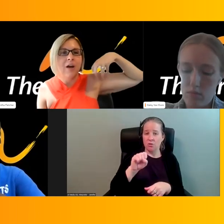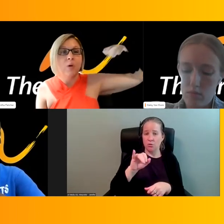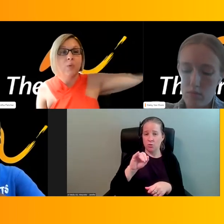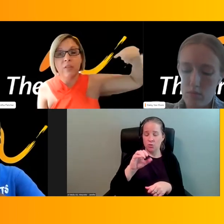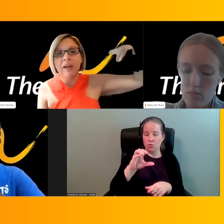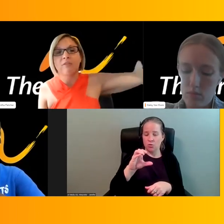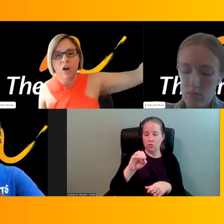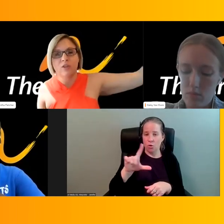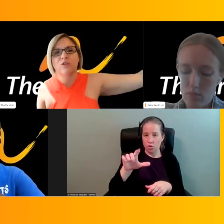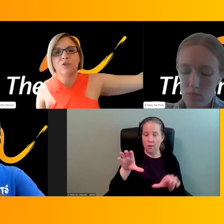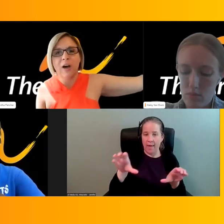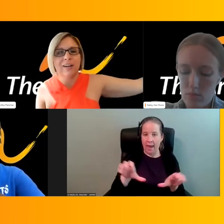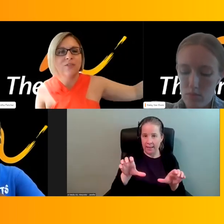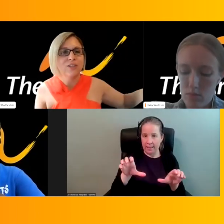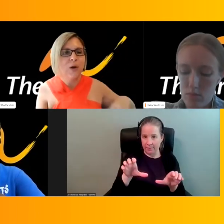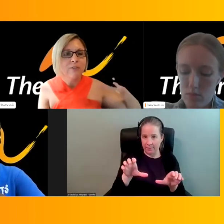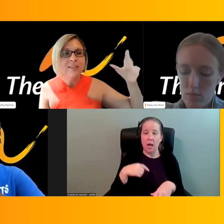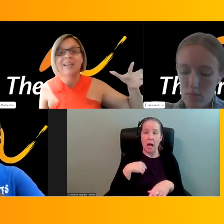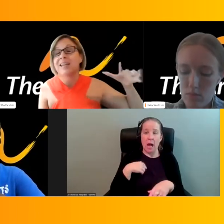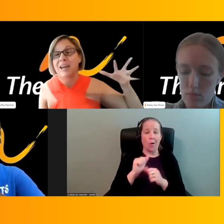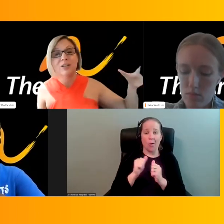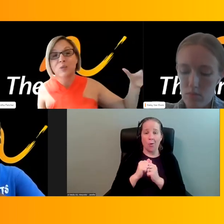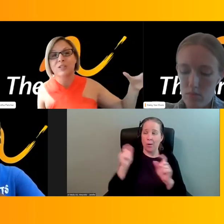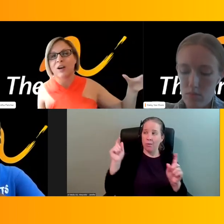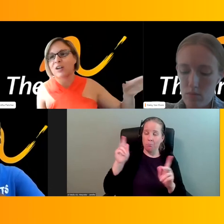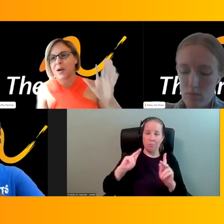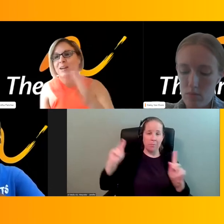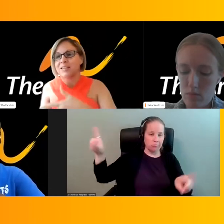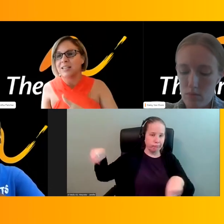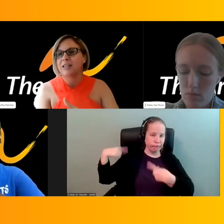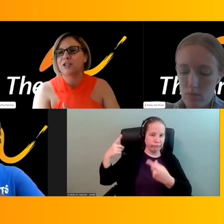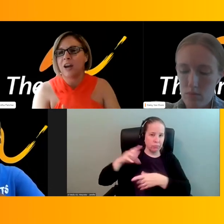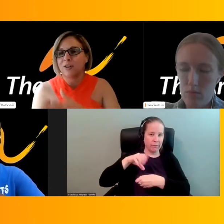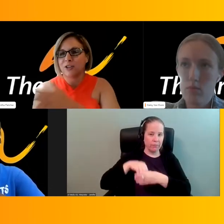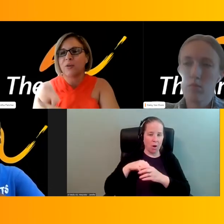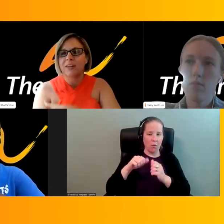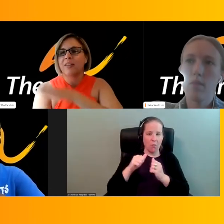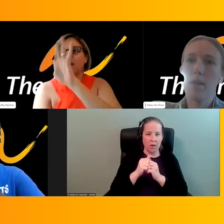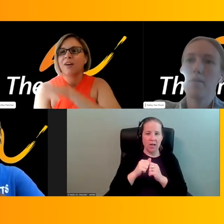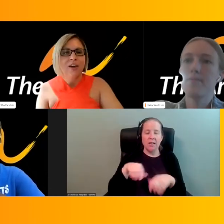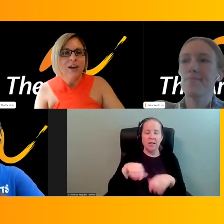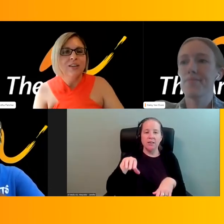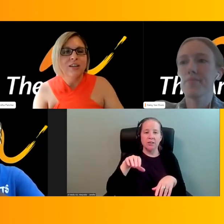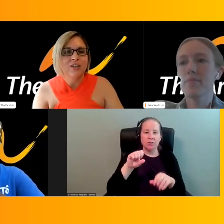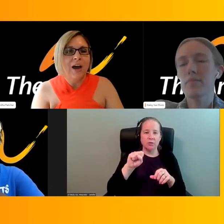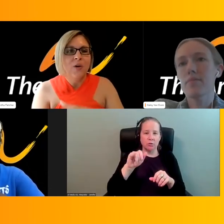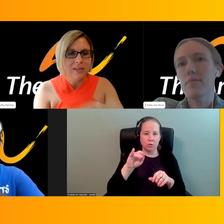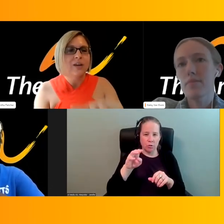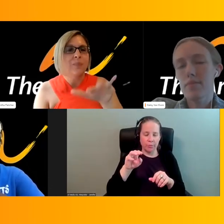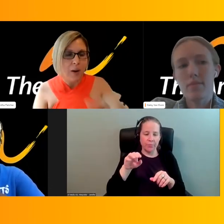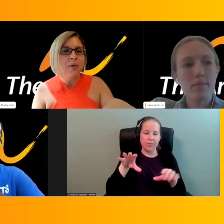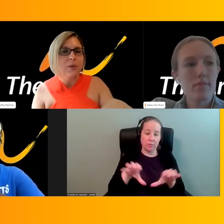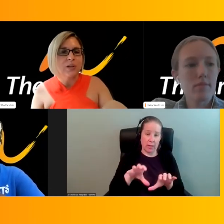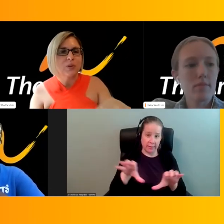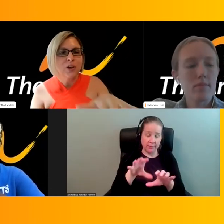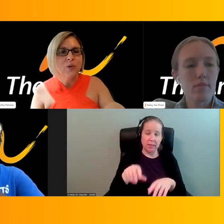uh i work with lifelong social activists so everything candace was talking about and i see tj also in the in the chat who i